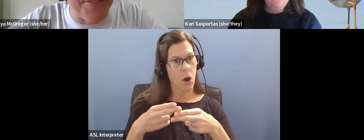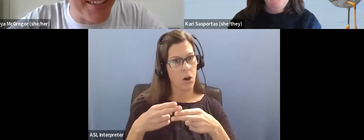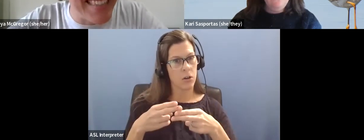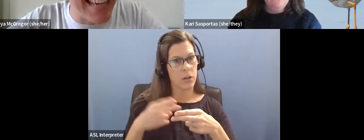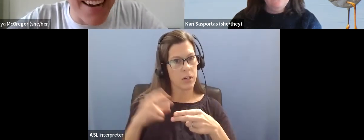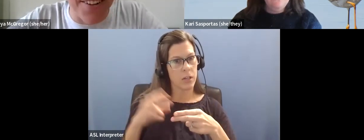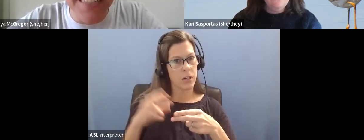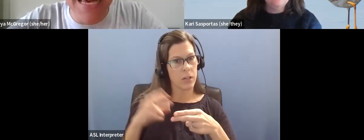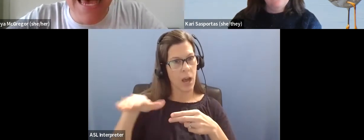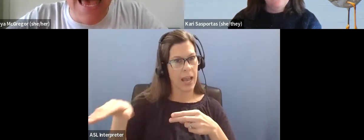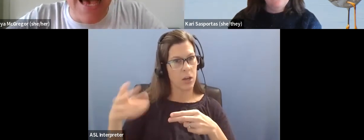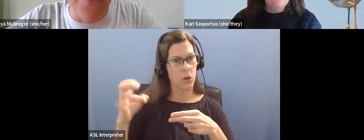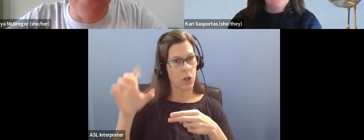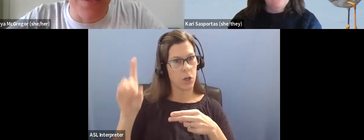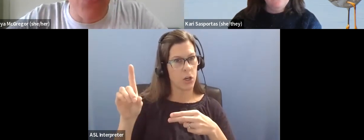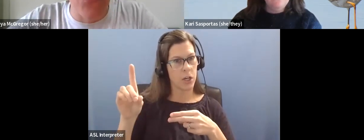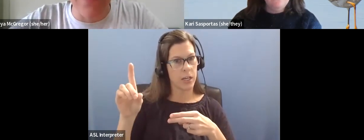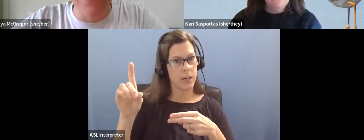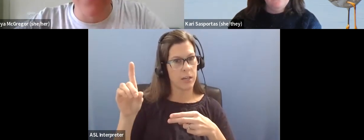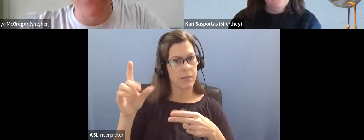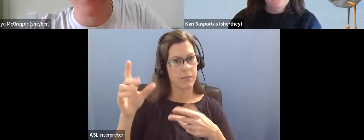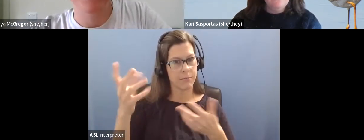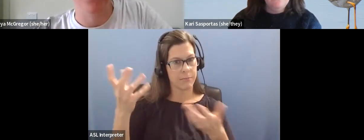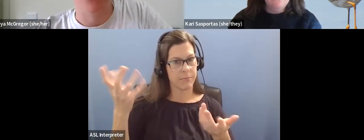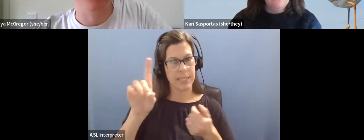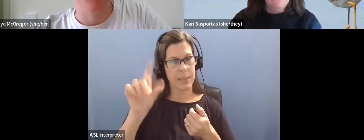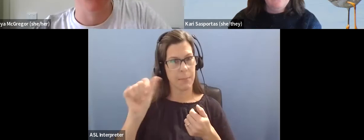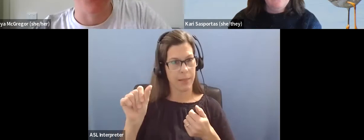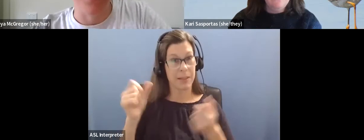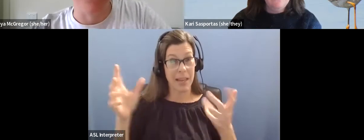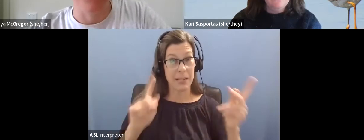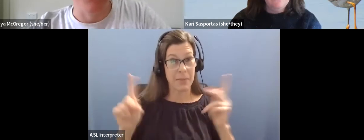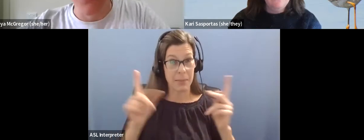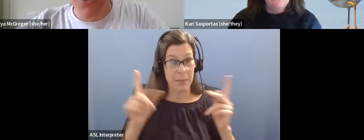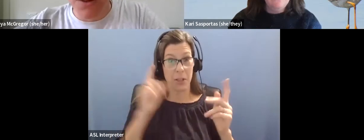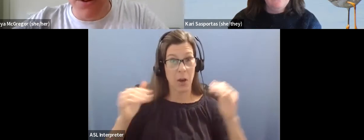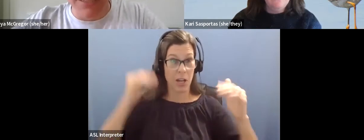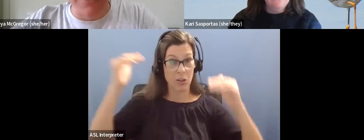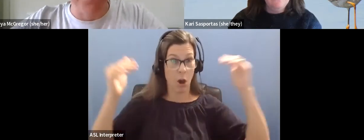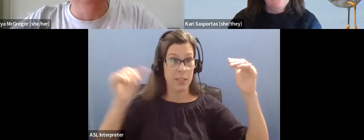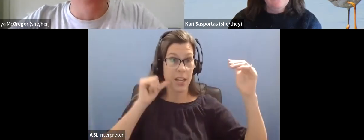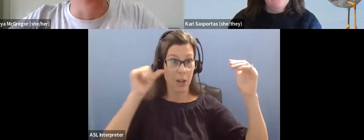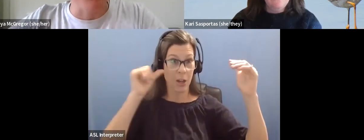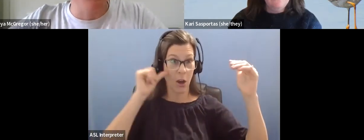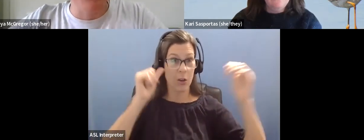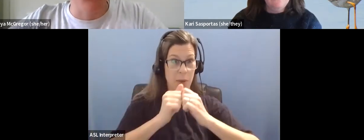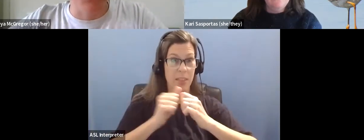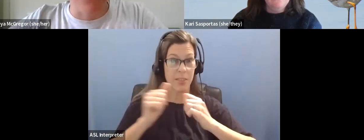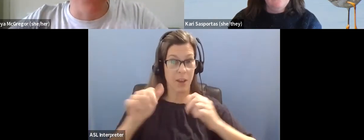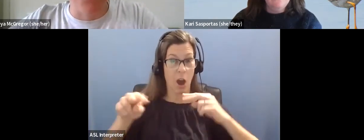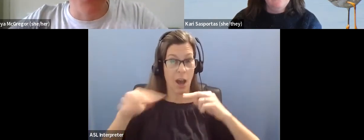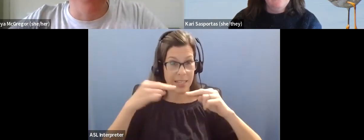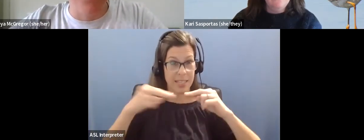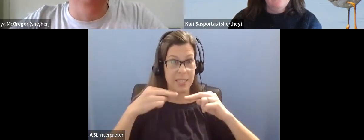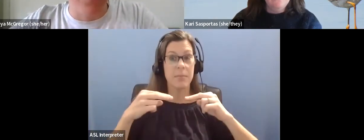are plenty of autistic adults. Um, rather than focusing only on programs for children with autism, what's the best